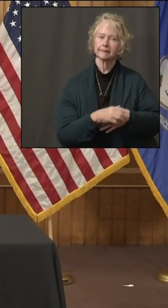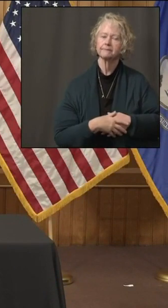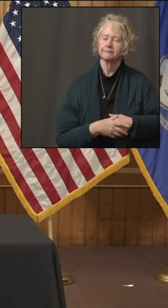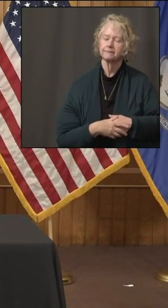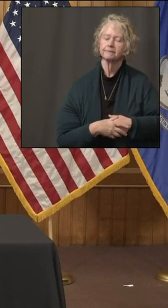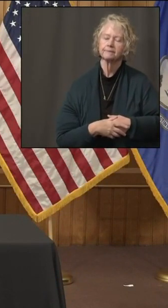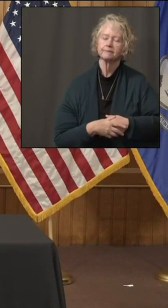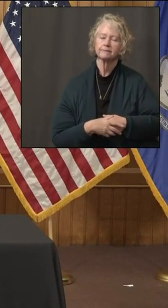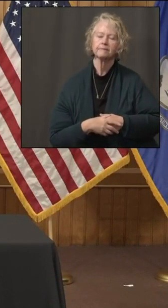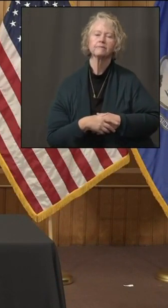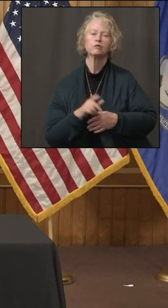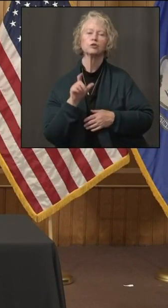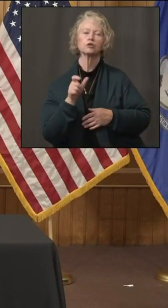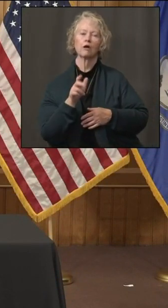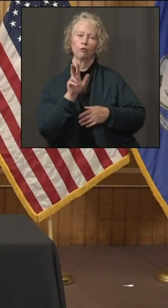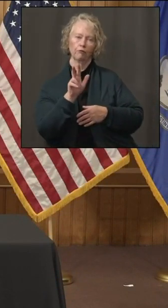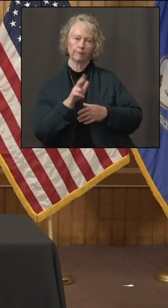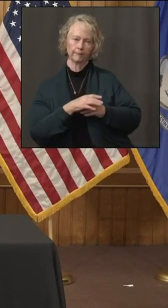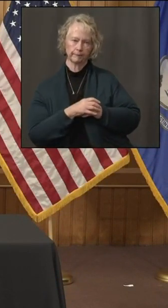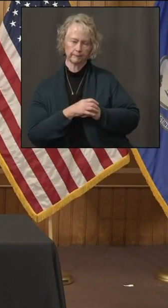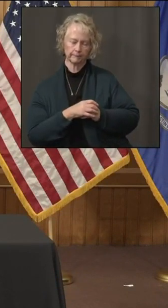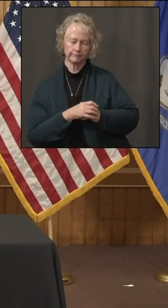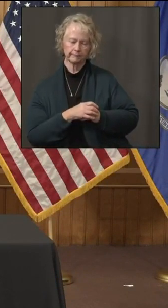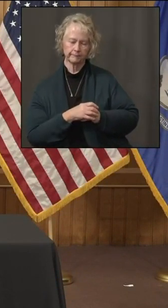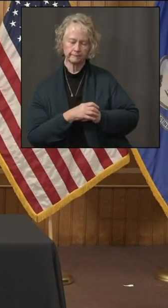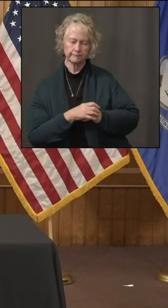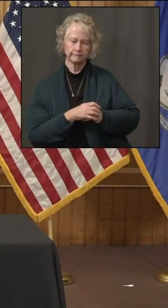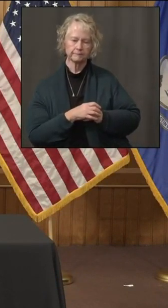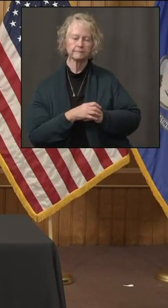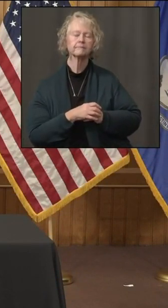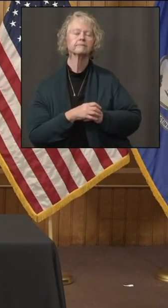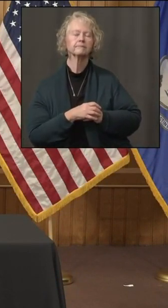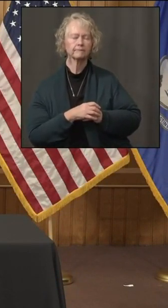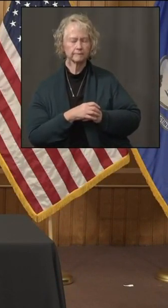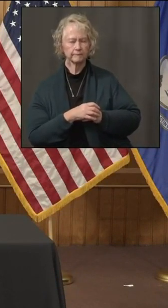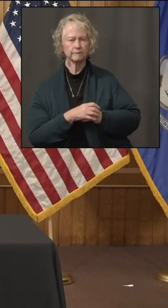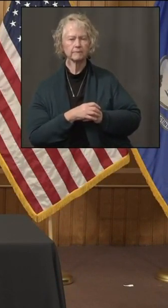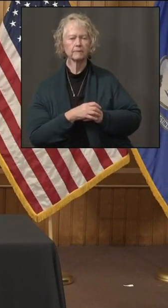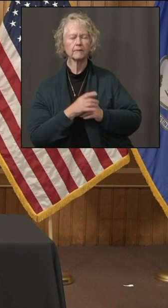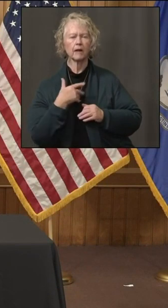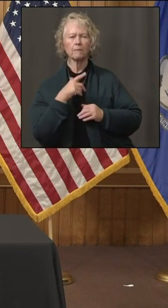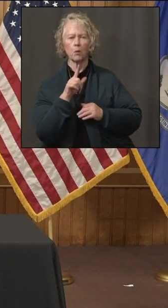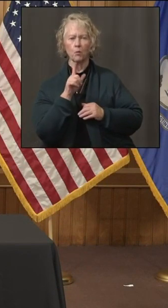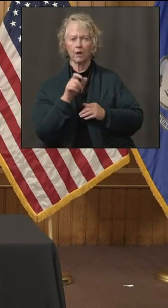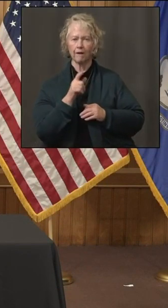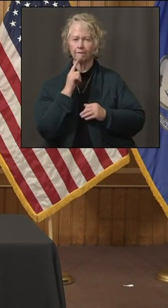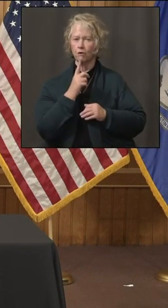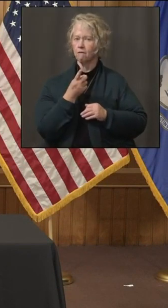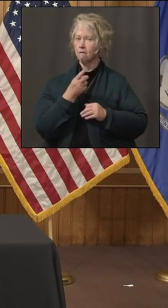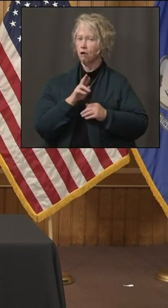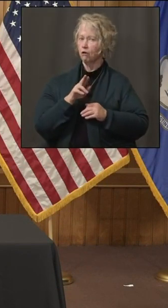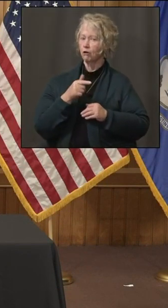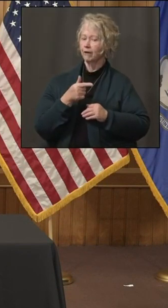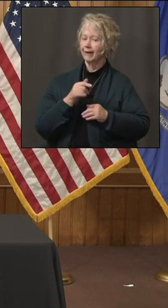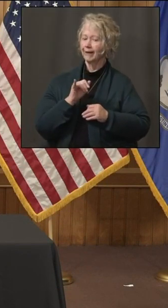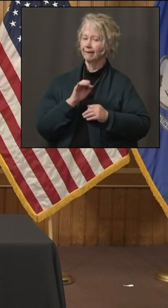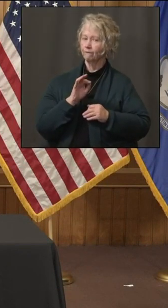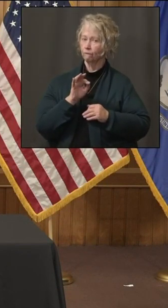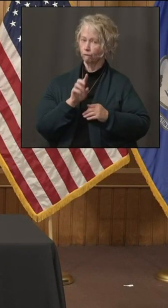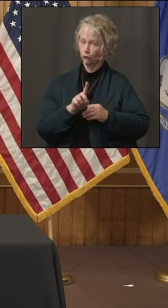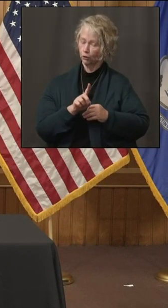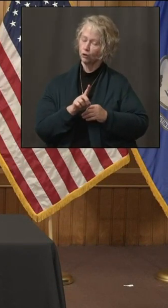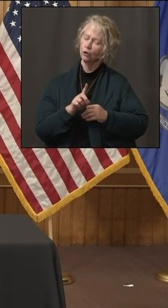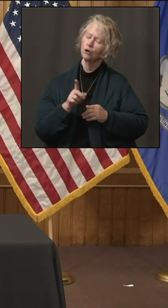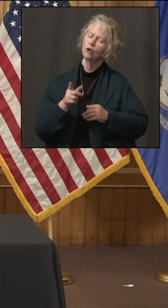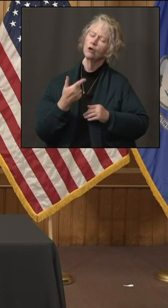Thank you, Bob. Channel 3, Eyewitness News. Yes, a question for Dr. Gifford. You know, we're seeing towns